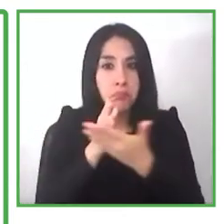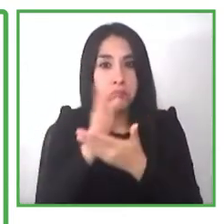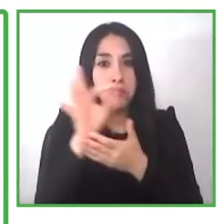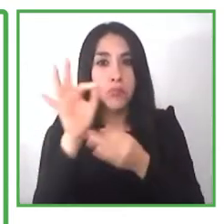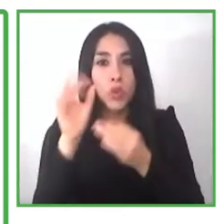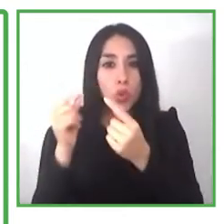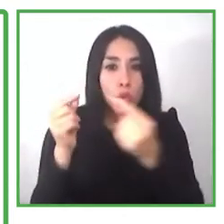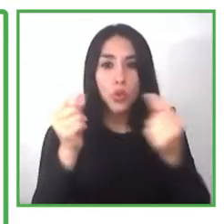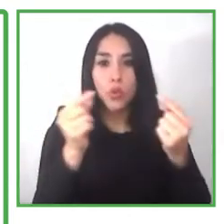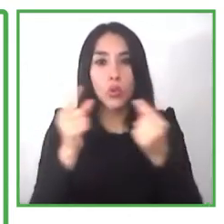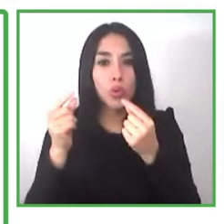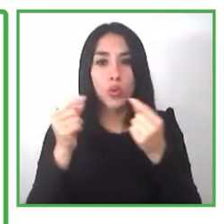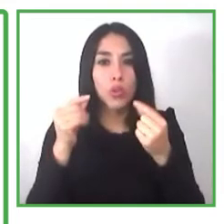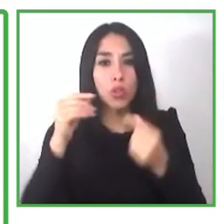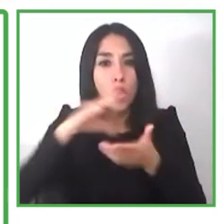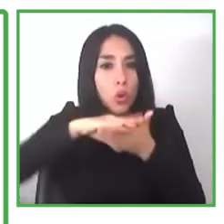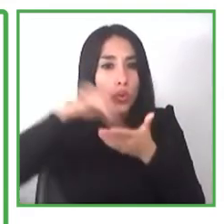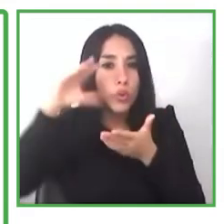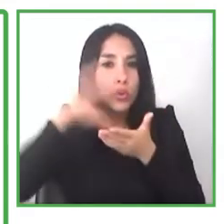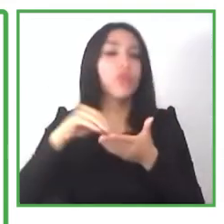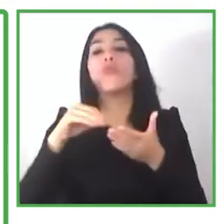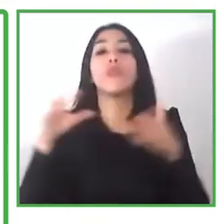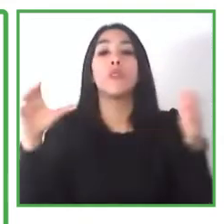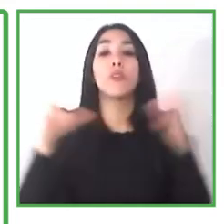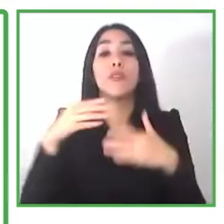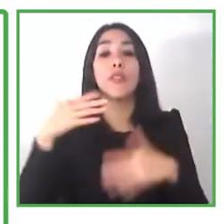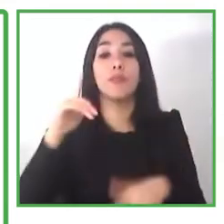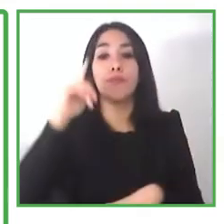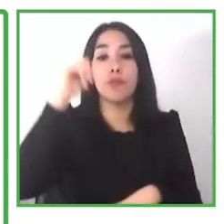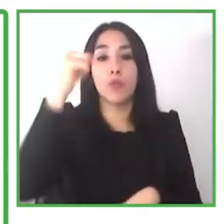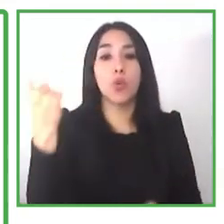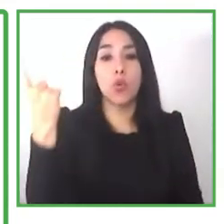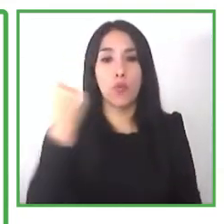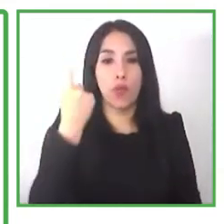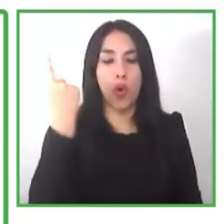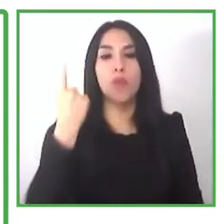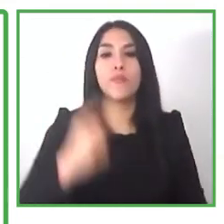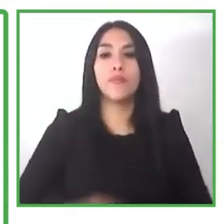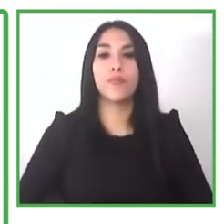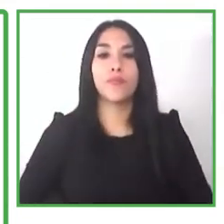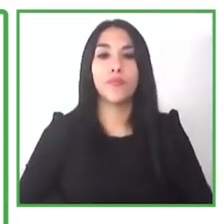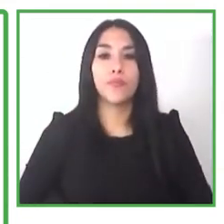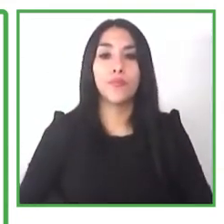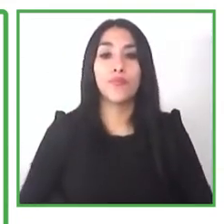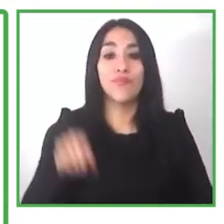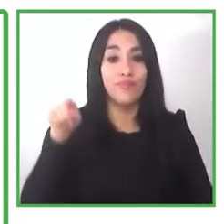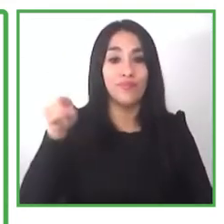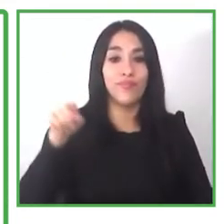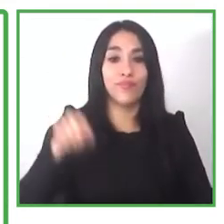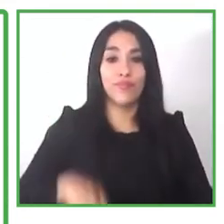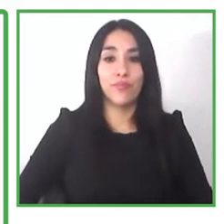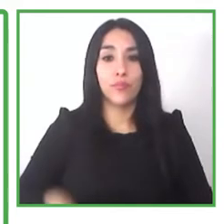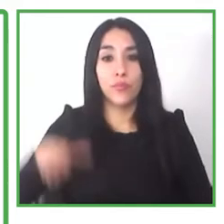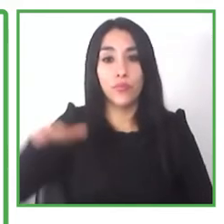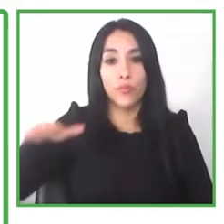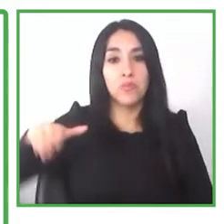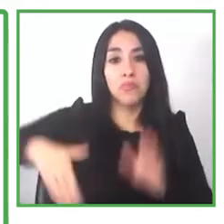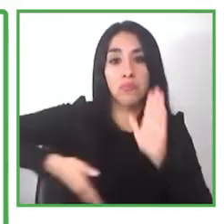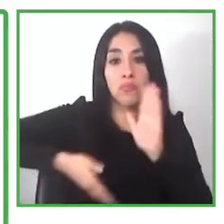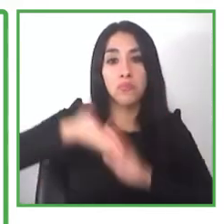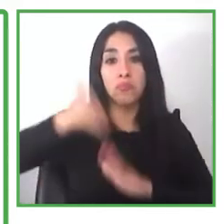however the question was then asked well how do you pay rent how do you buy electricity how do you buy food